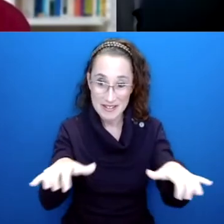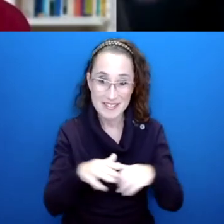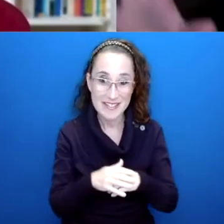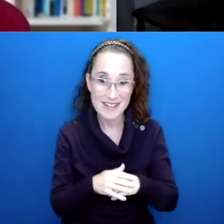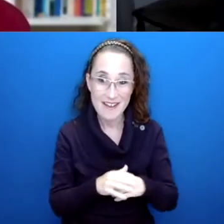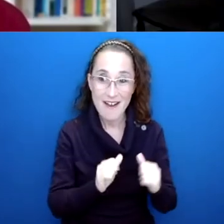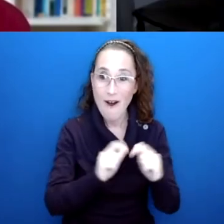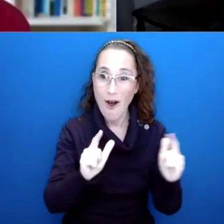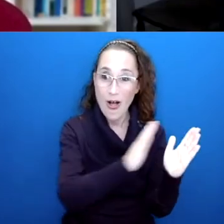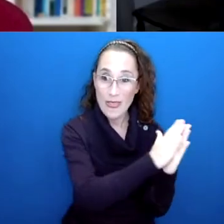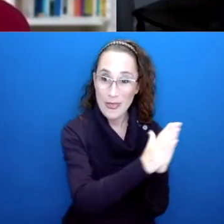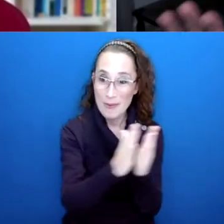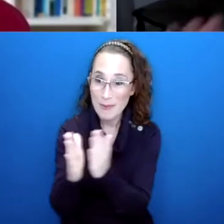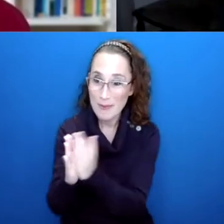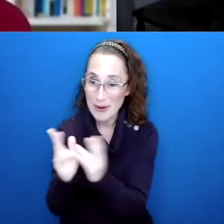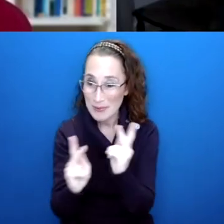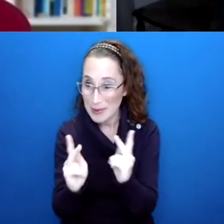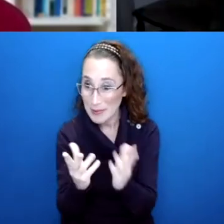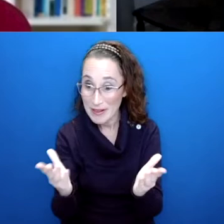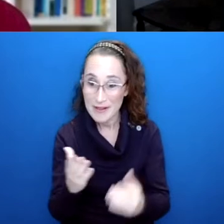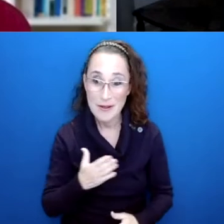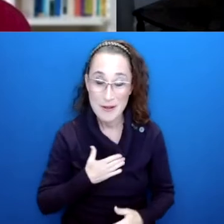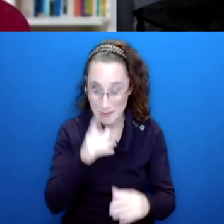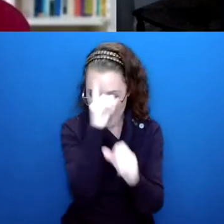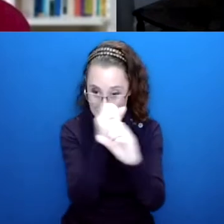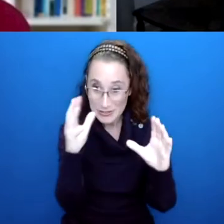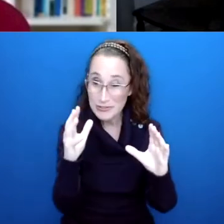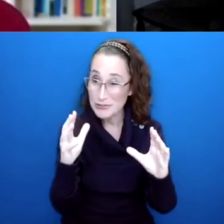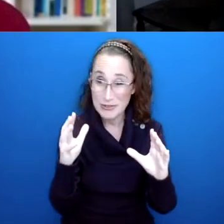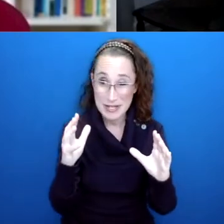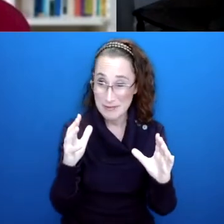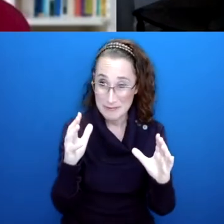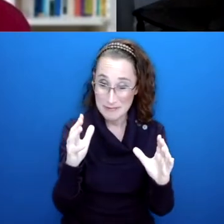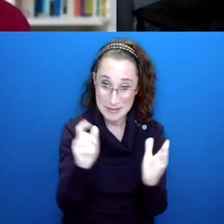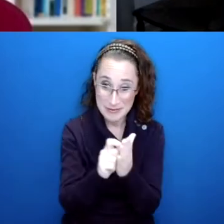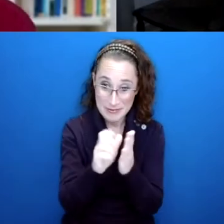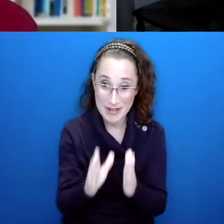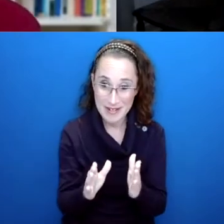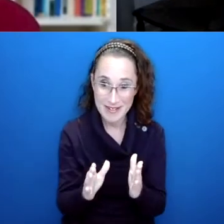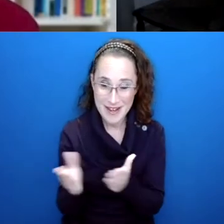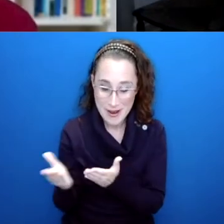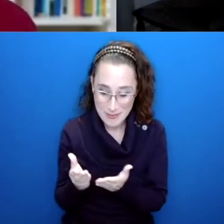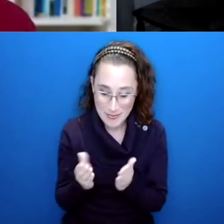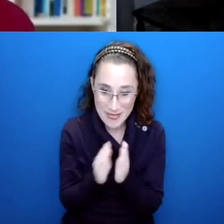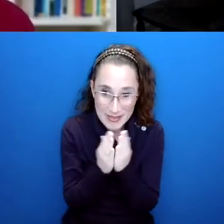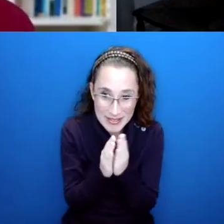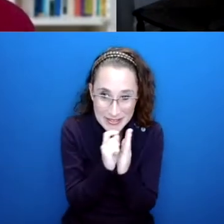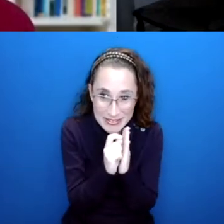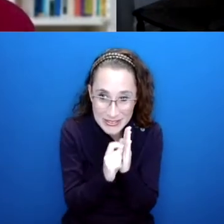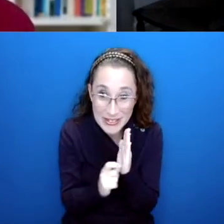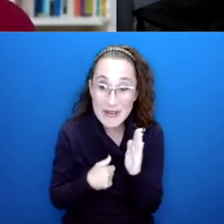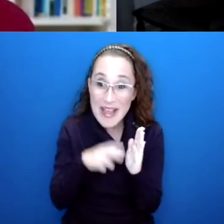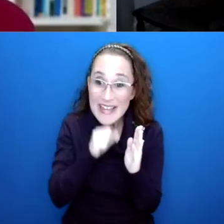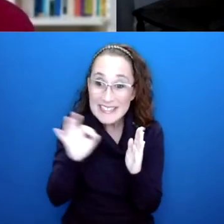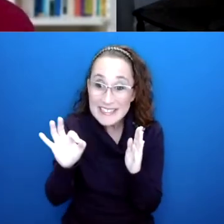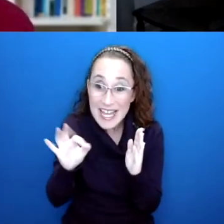the book people, that this has been a dream of mine to be a writer since I was a little kid. I actually brought this little journal to show people. This is when I was nine,